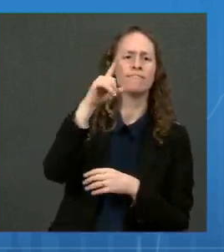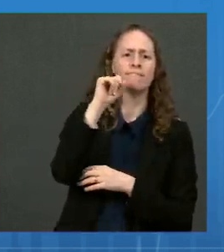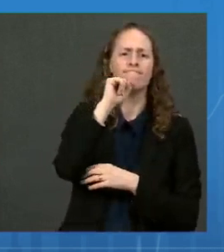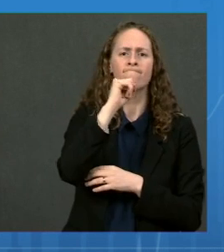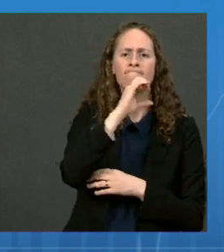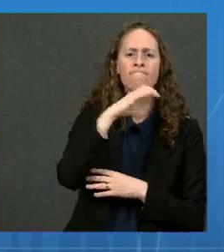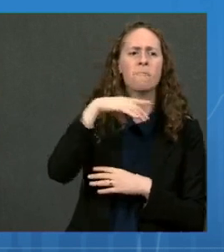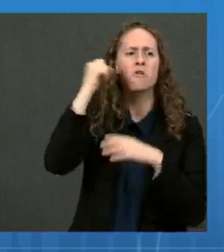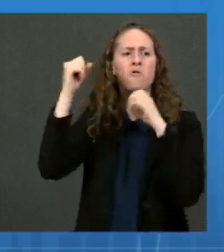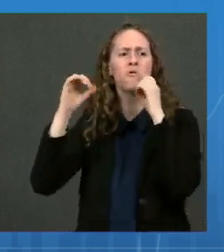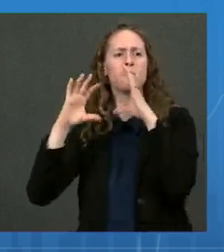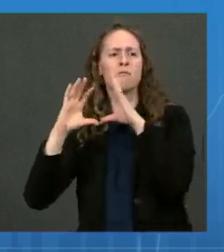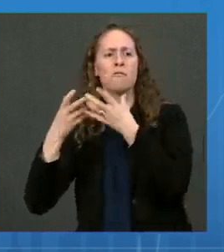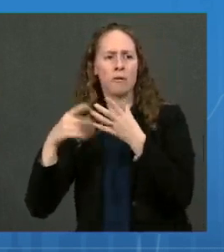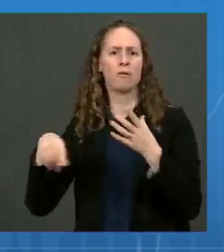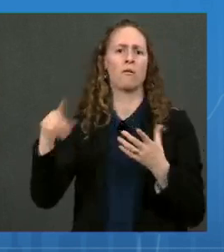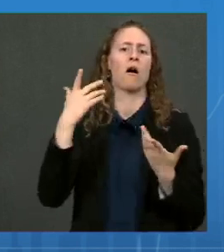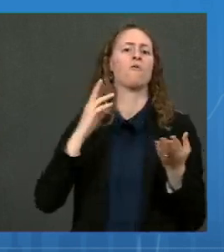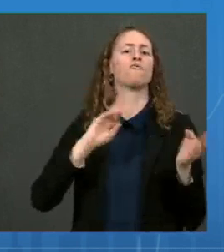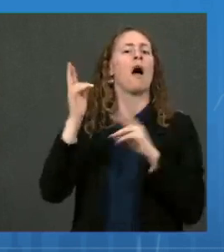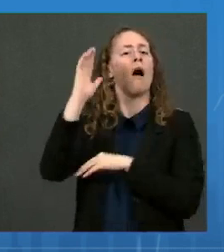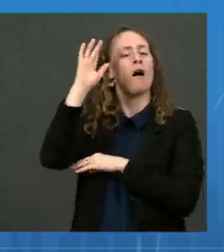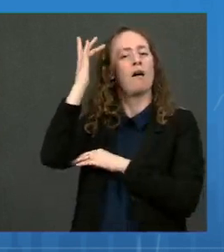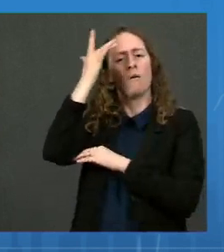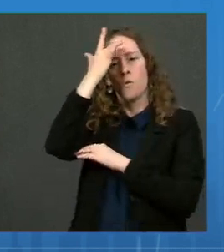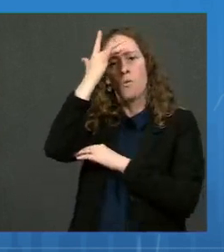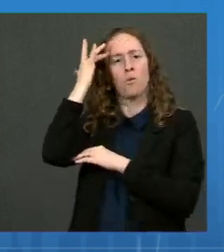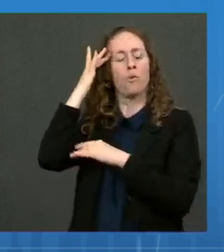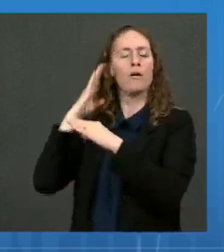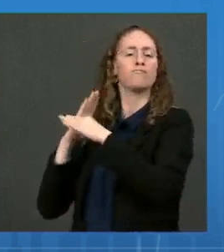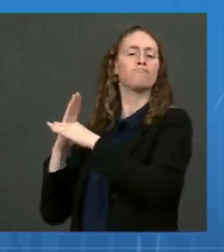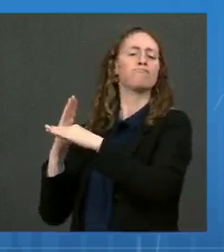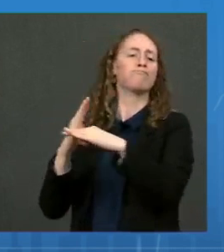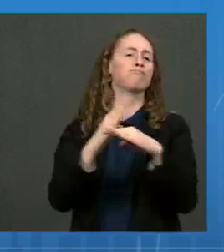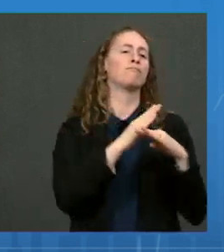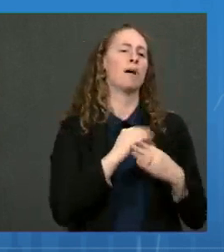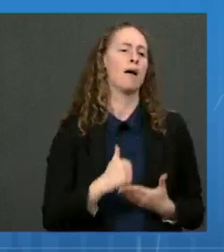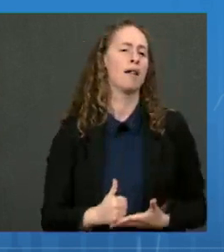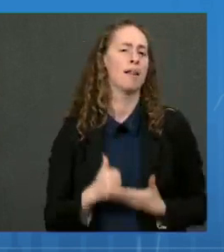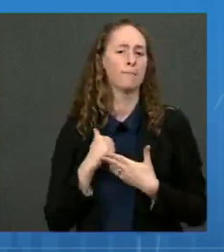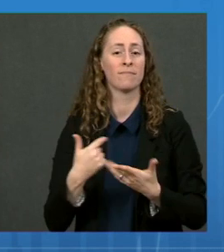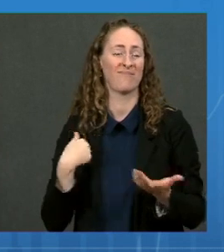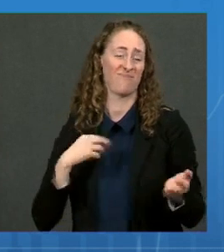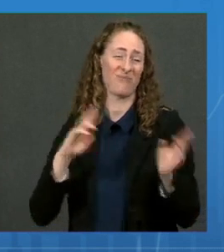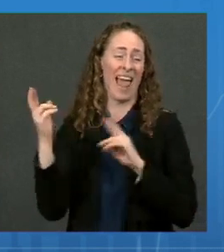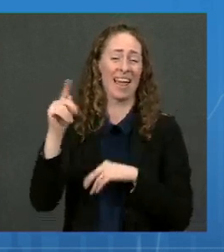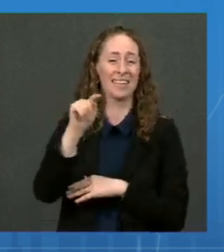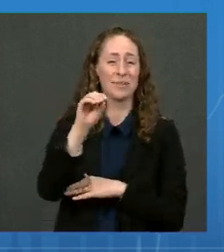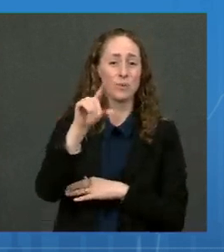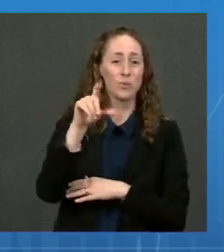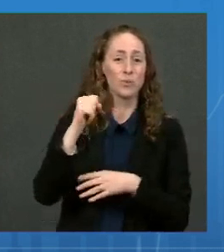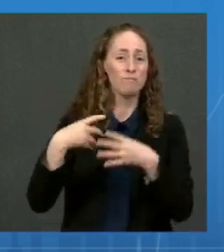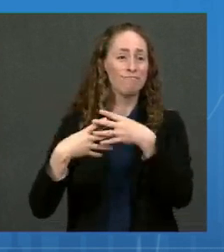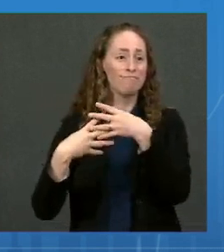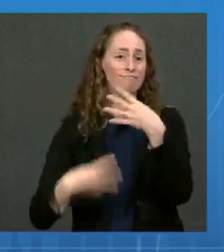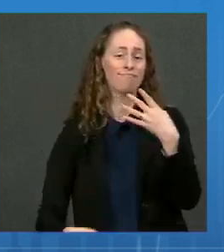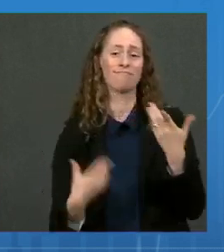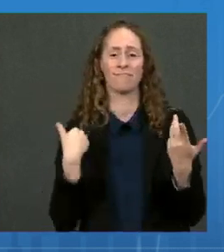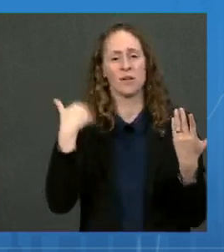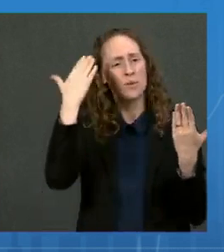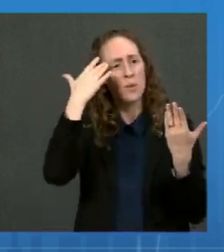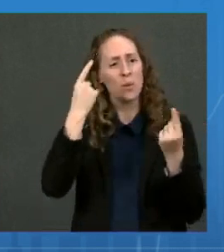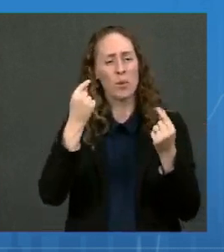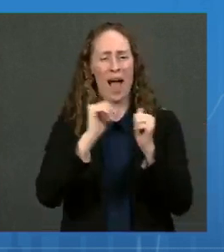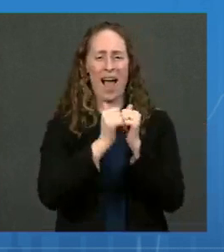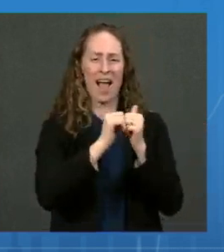We have the tools, the resources, and the know-how to accelerate our path out of this pandemic. And